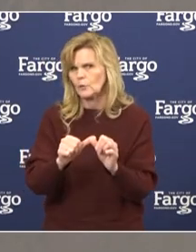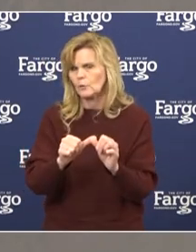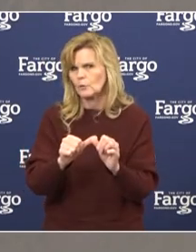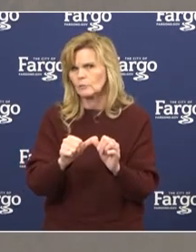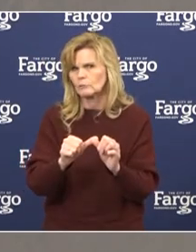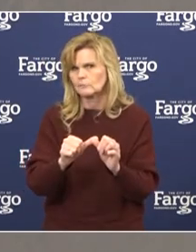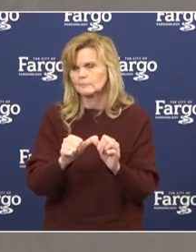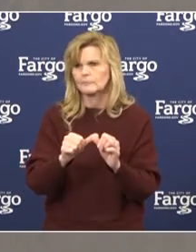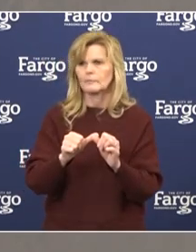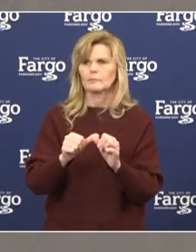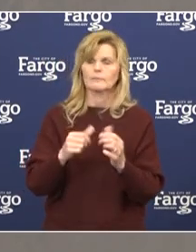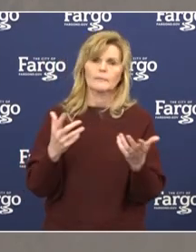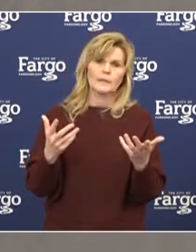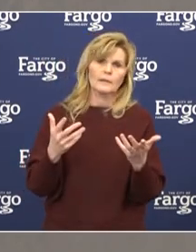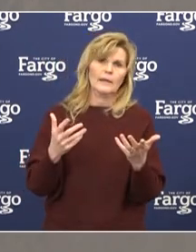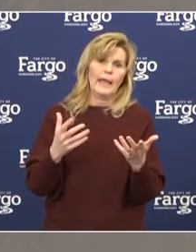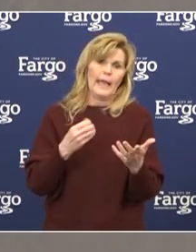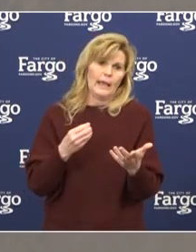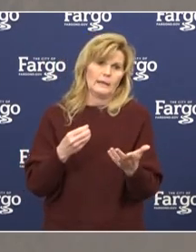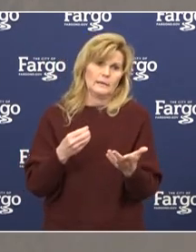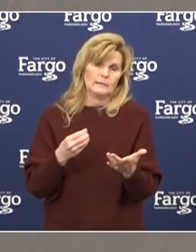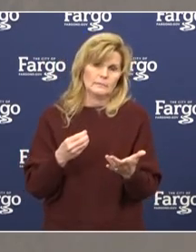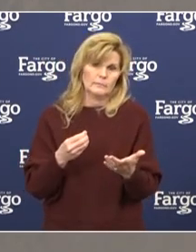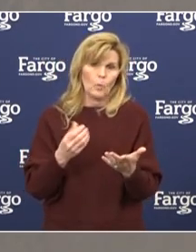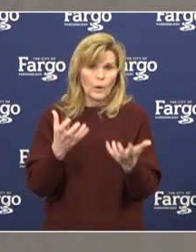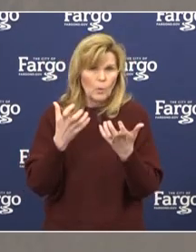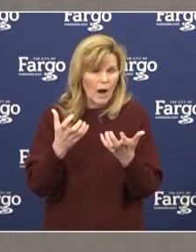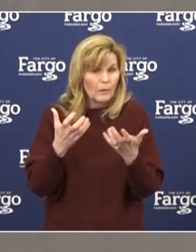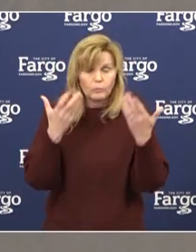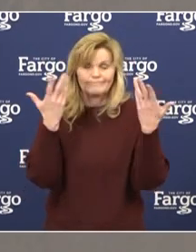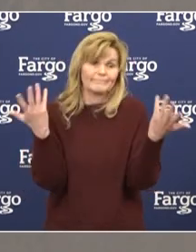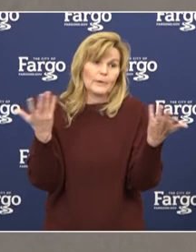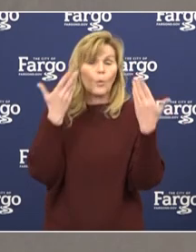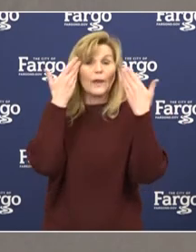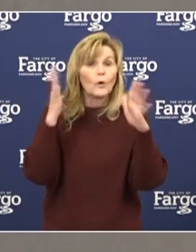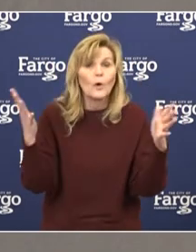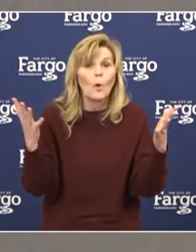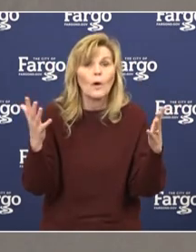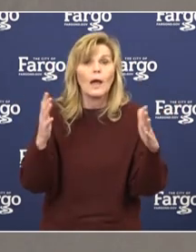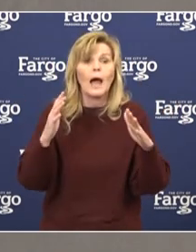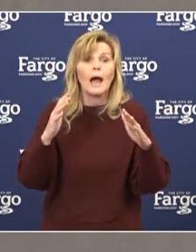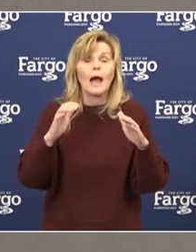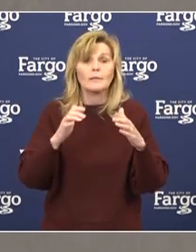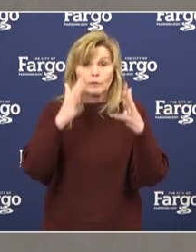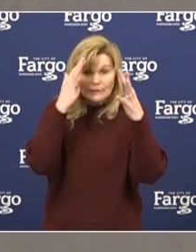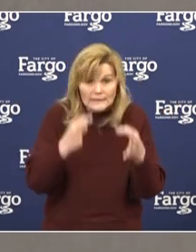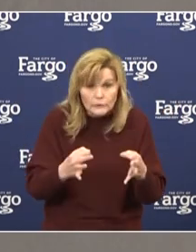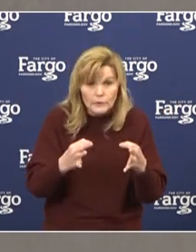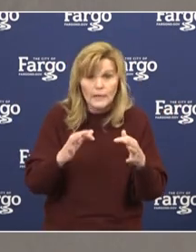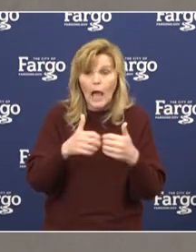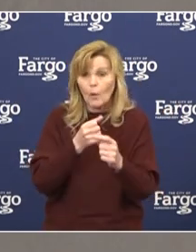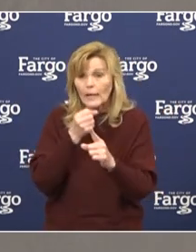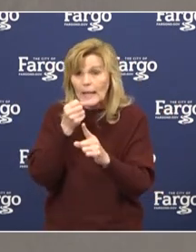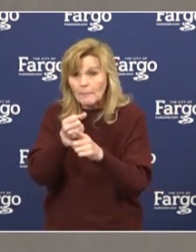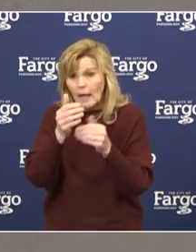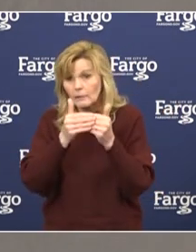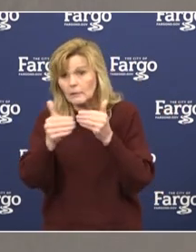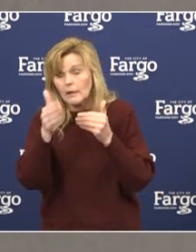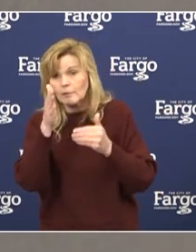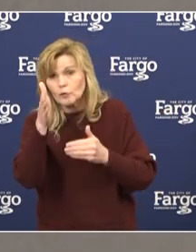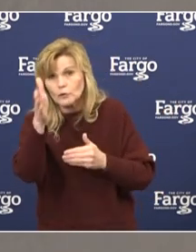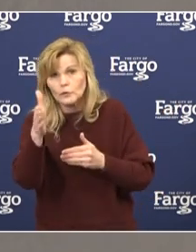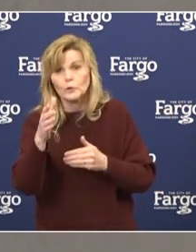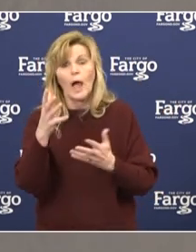I guess, conversation because we don't know what the impacts are going to be. But I want you to know that we're being very extremely